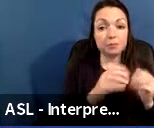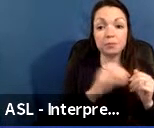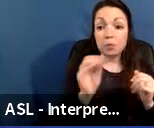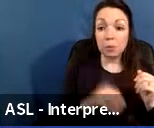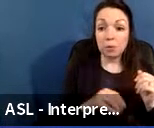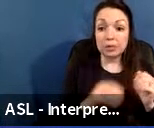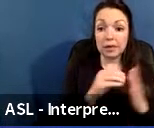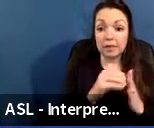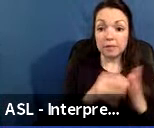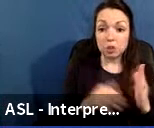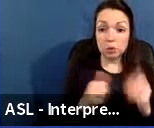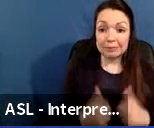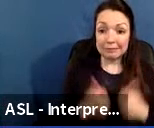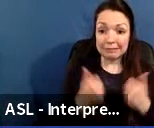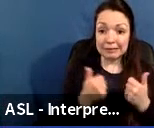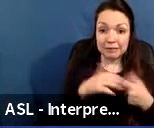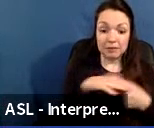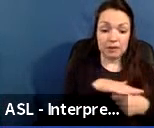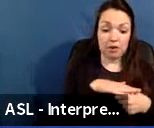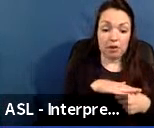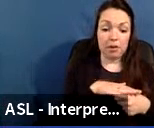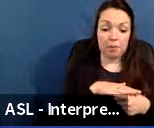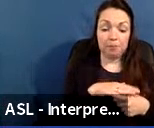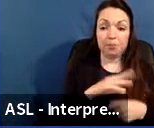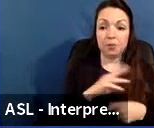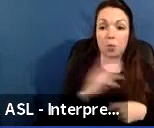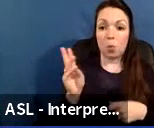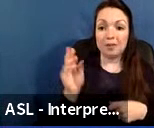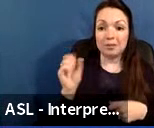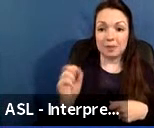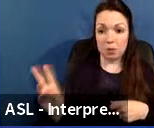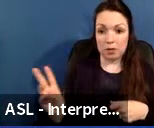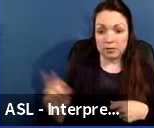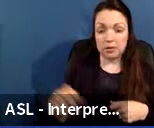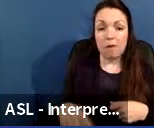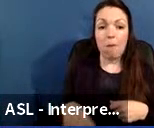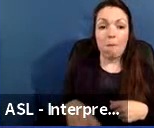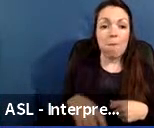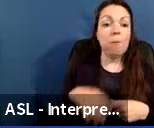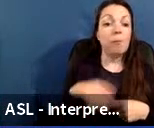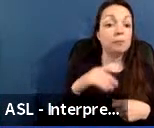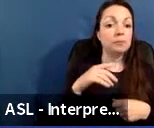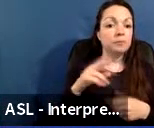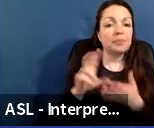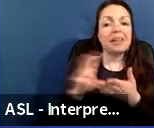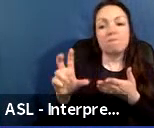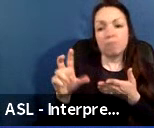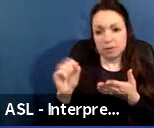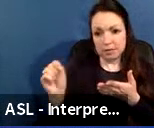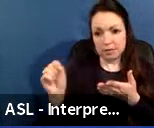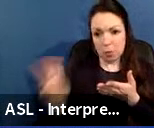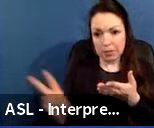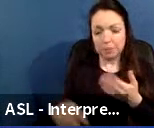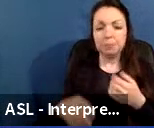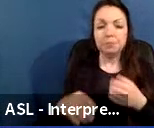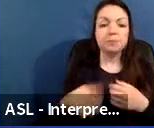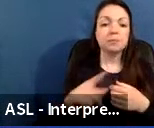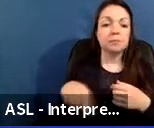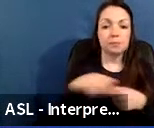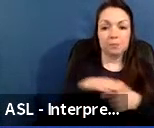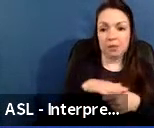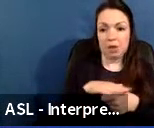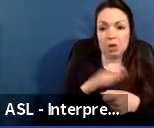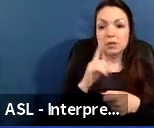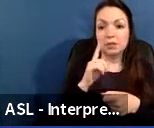residing in areas that are in best southwest, which are areas that the city has identified as being priority for